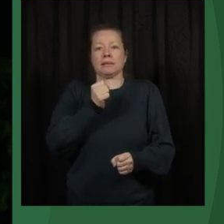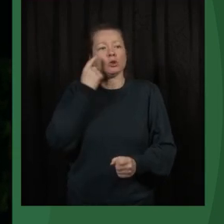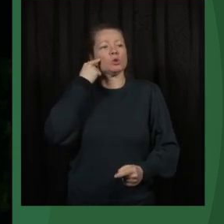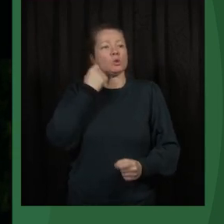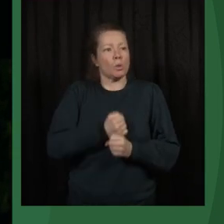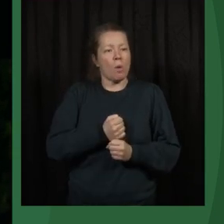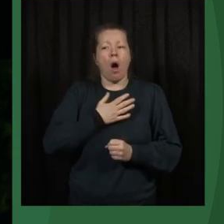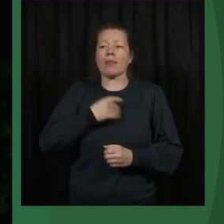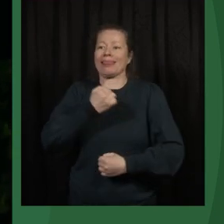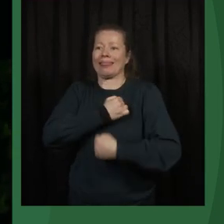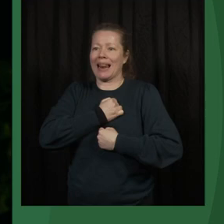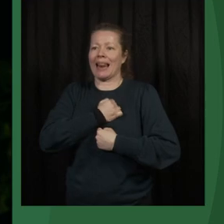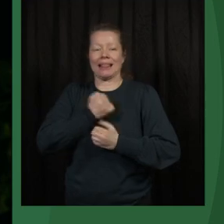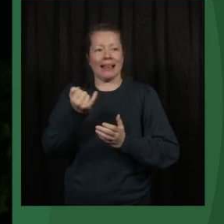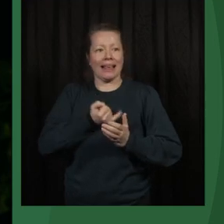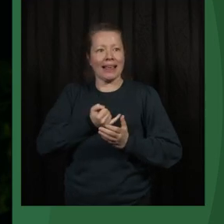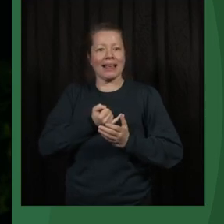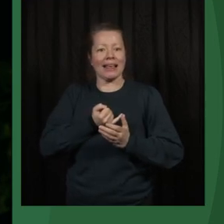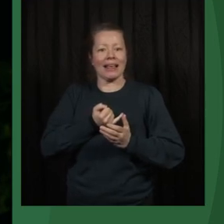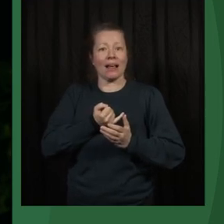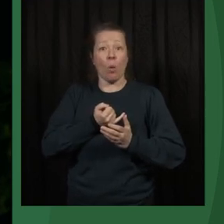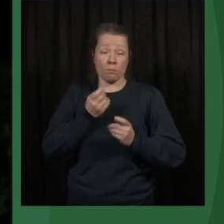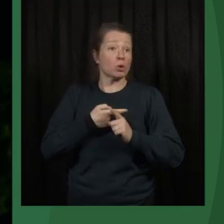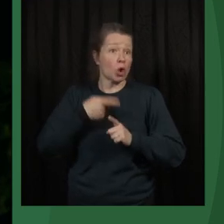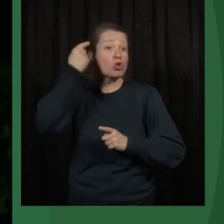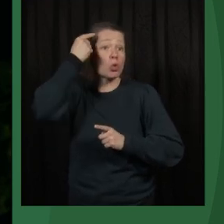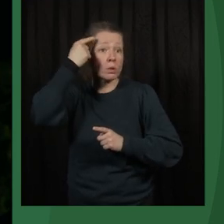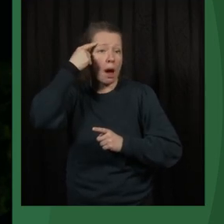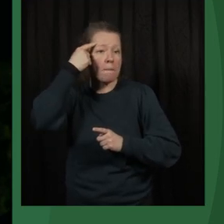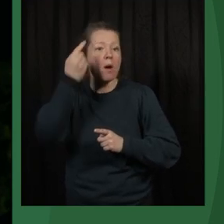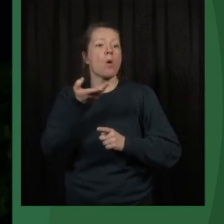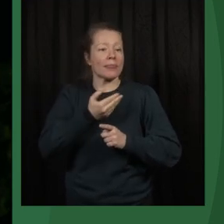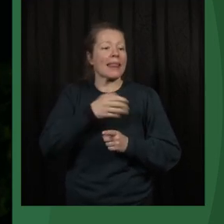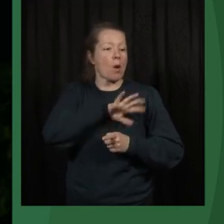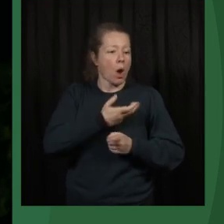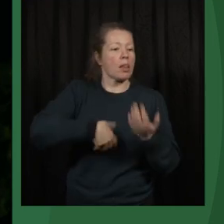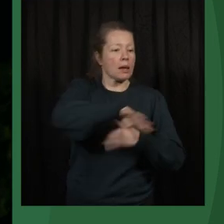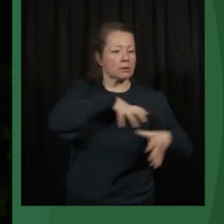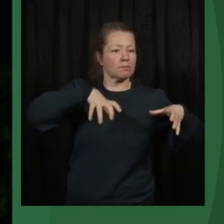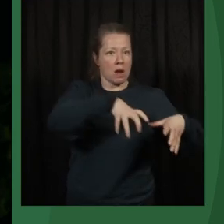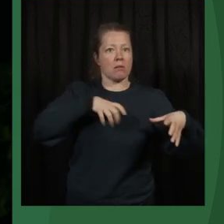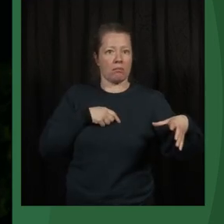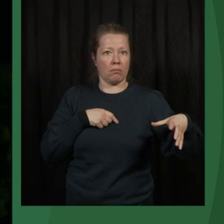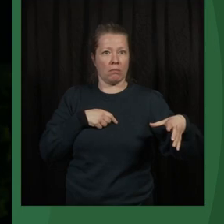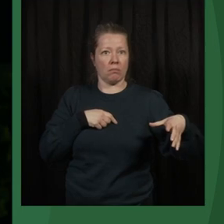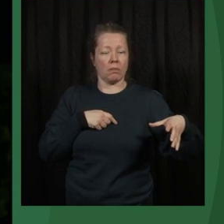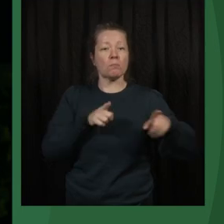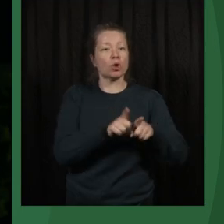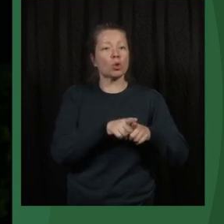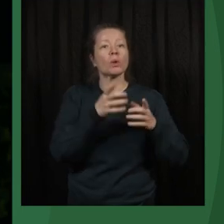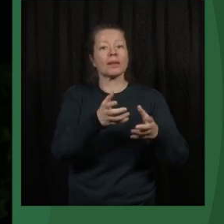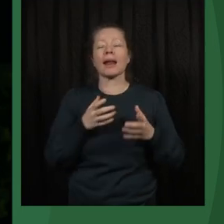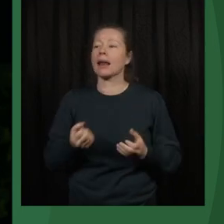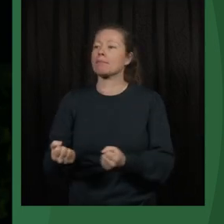and confidence in and knowledge in the local community. Therefore, you need to have a power